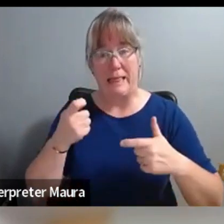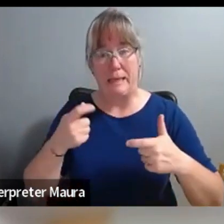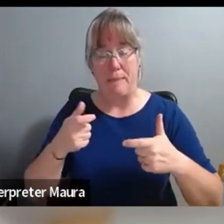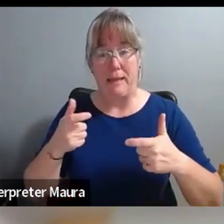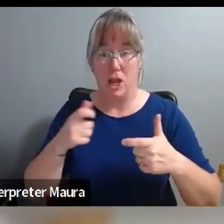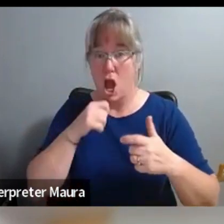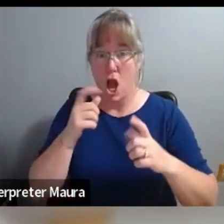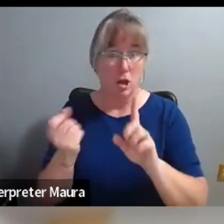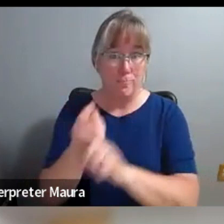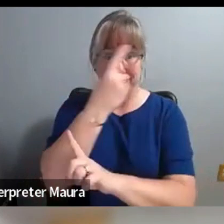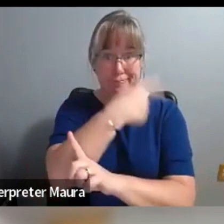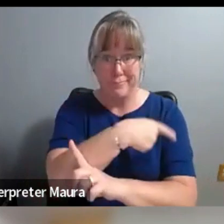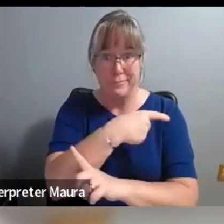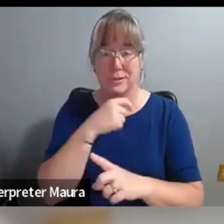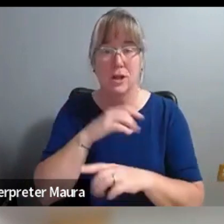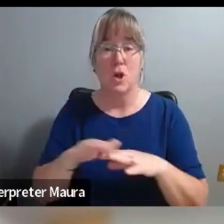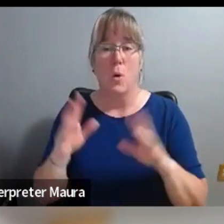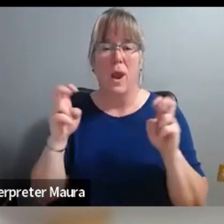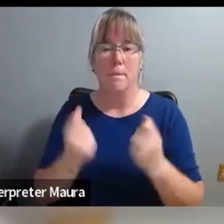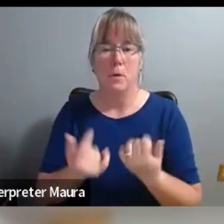house down, you know? And so,